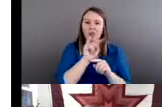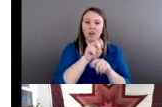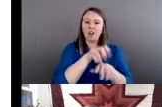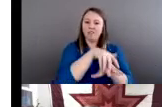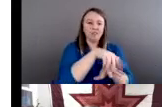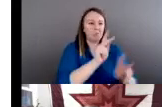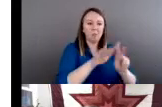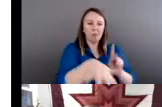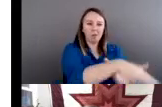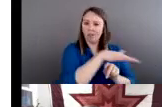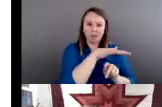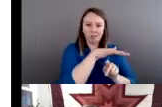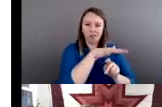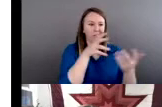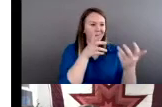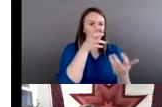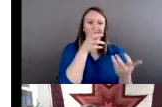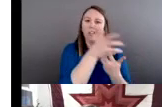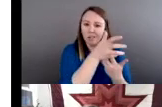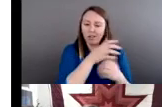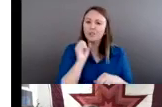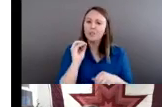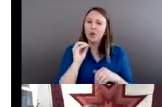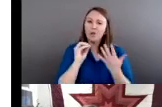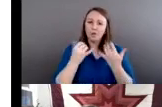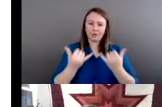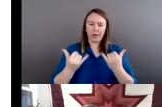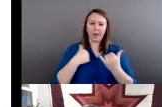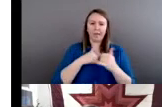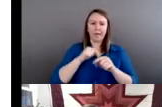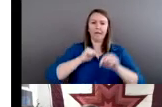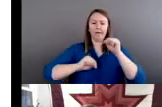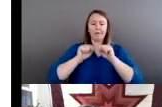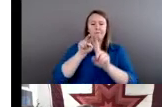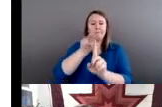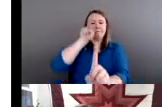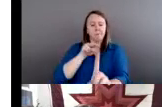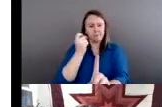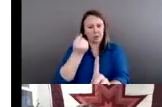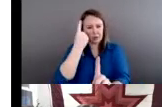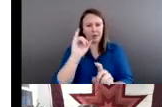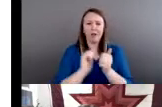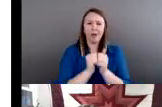understand how it is that violence became so common in our culture.